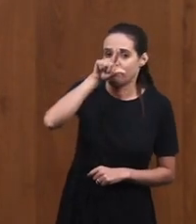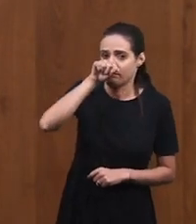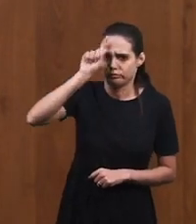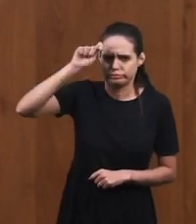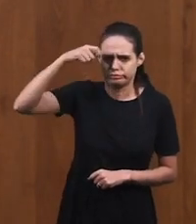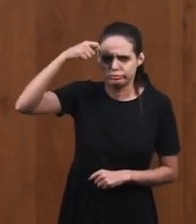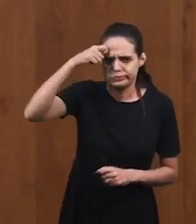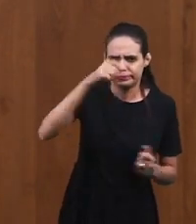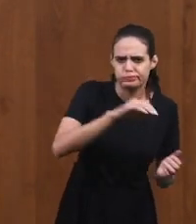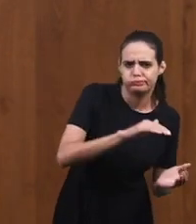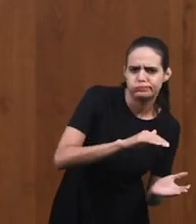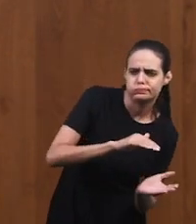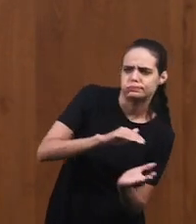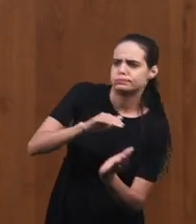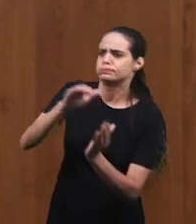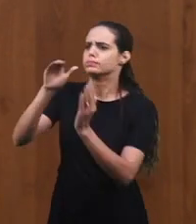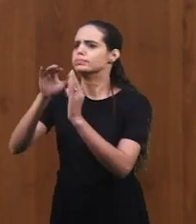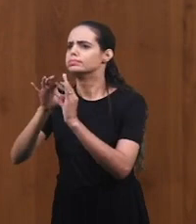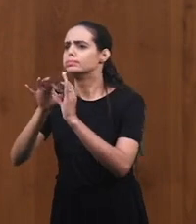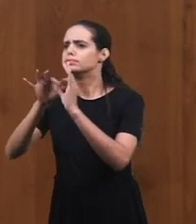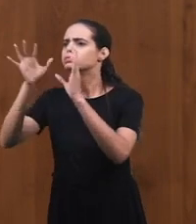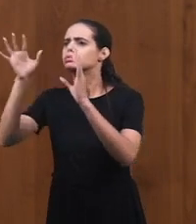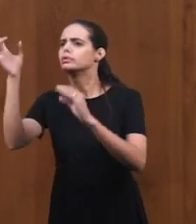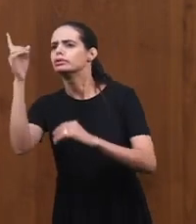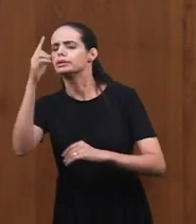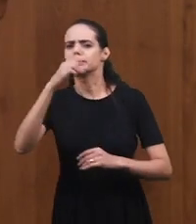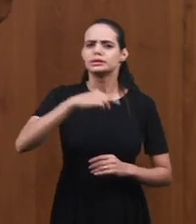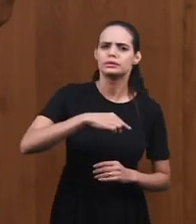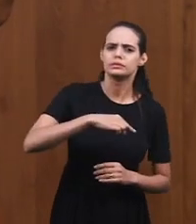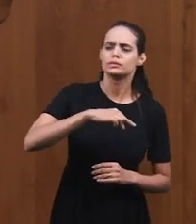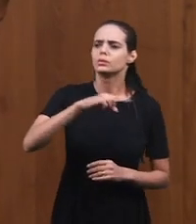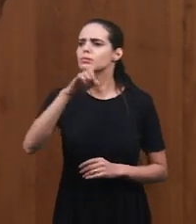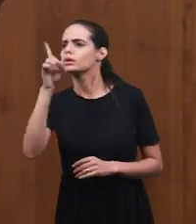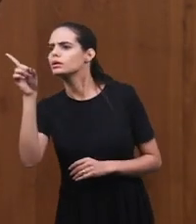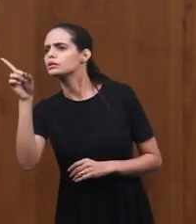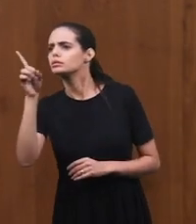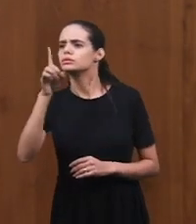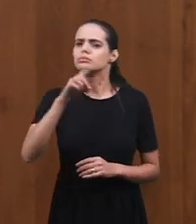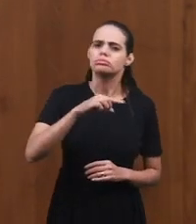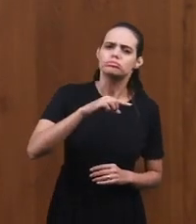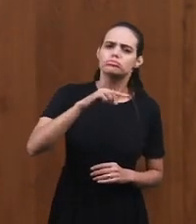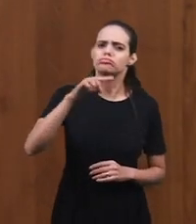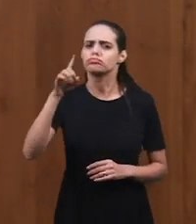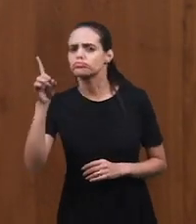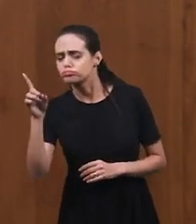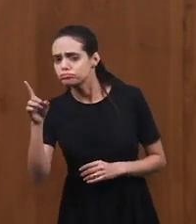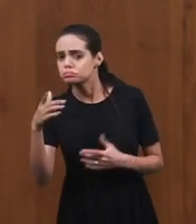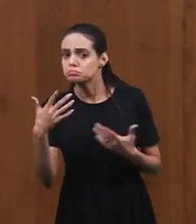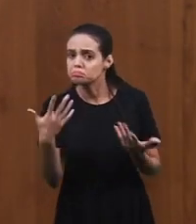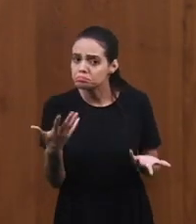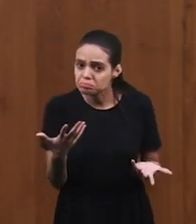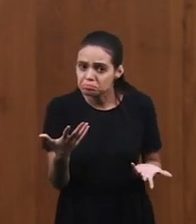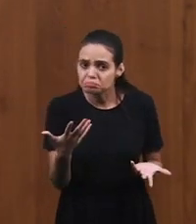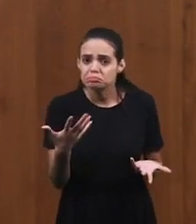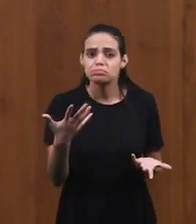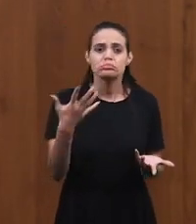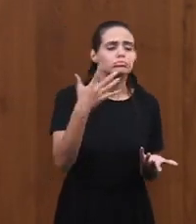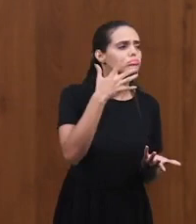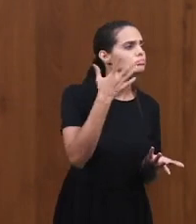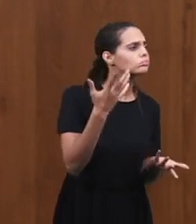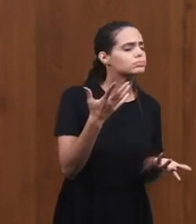So he went and came back. Because he found things out there that he liked. So he talks about those who go to church.